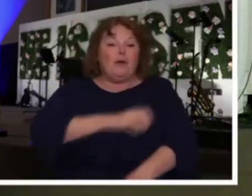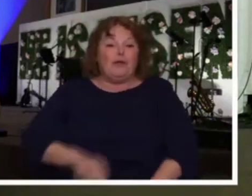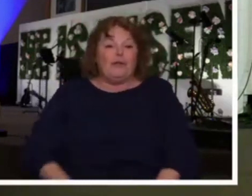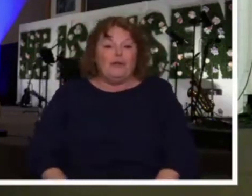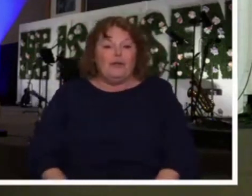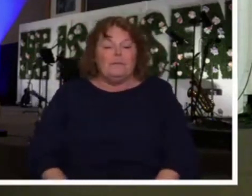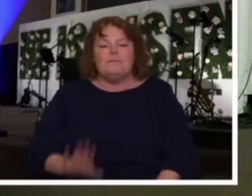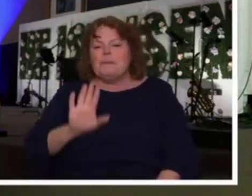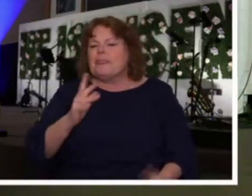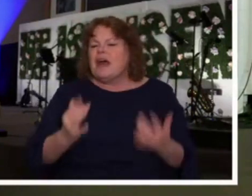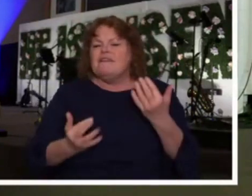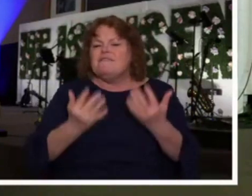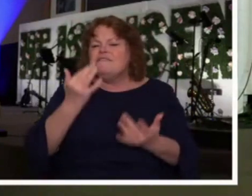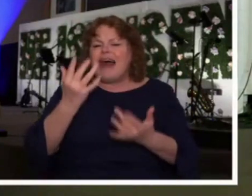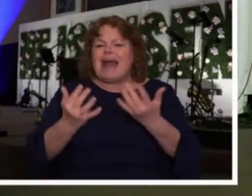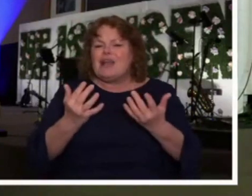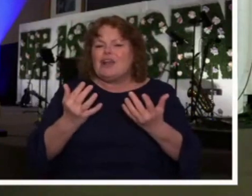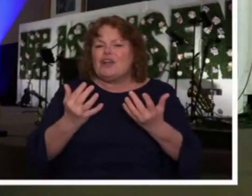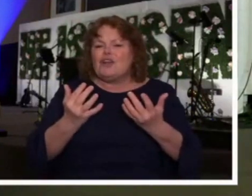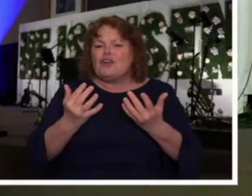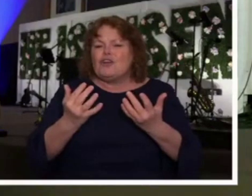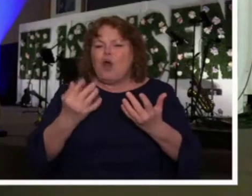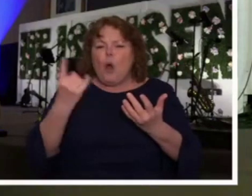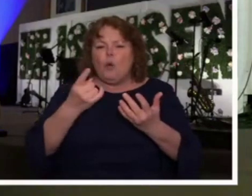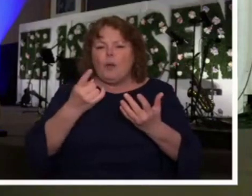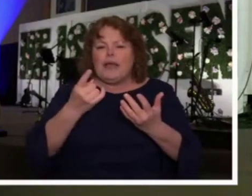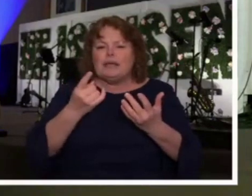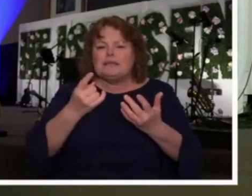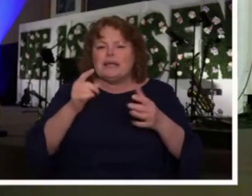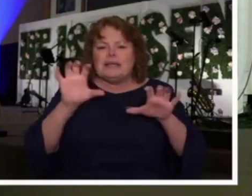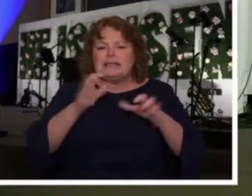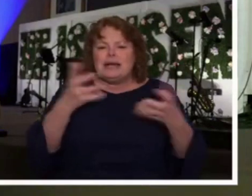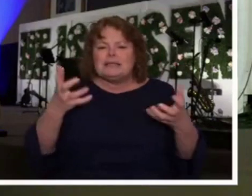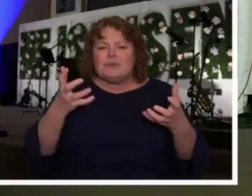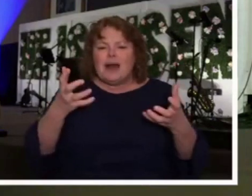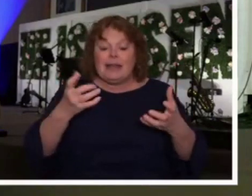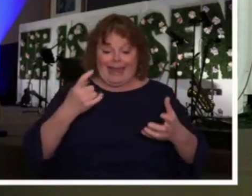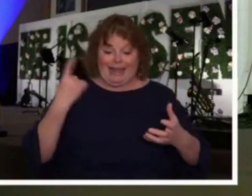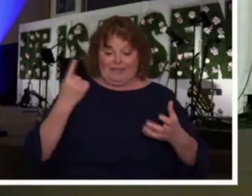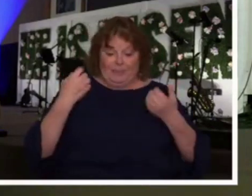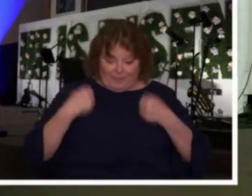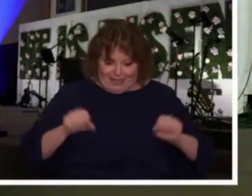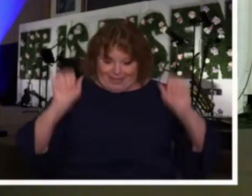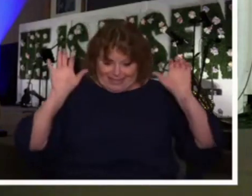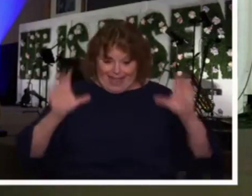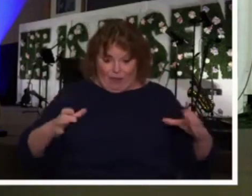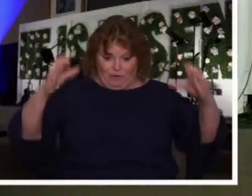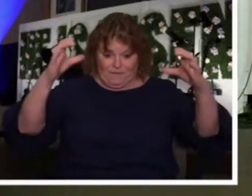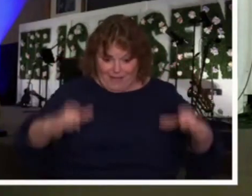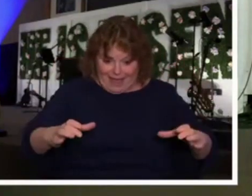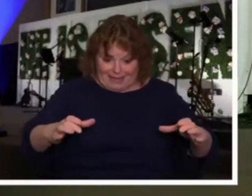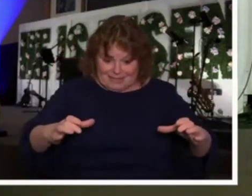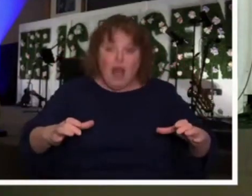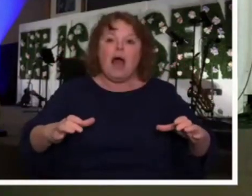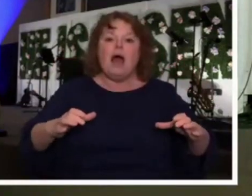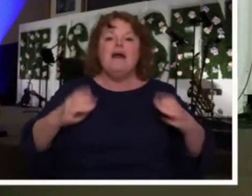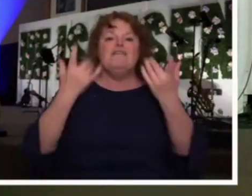always falls on sacrifice, and our goal in this is not to look foolish. It's not to look dumb.